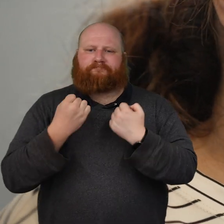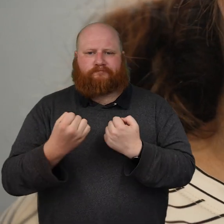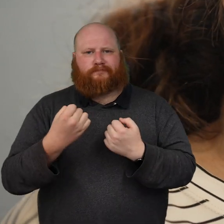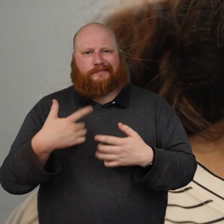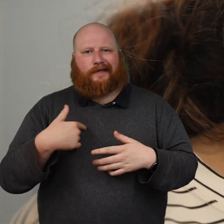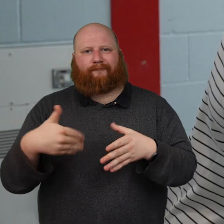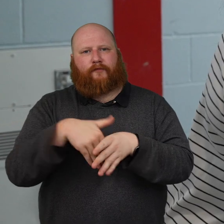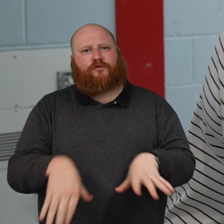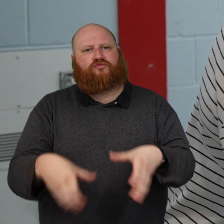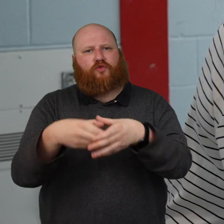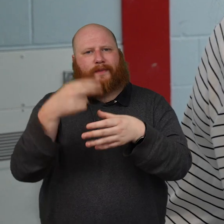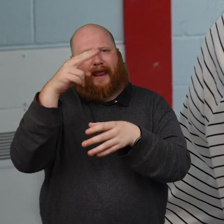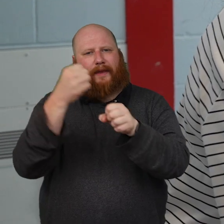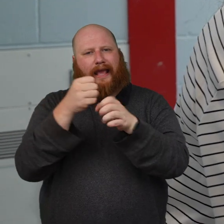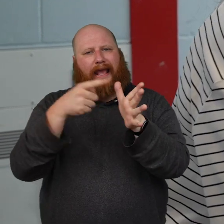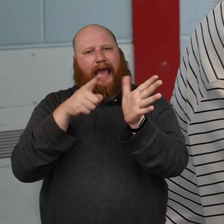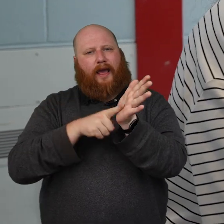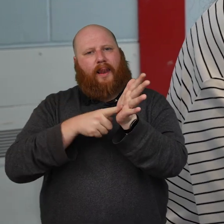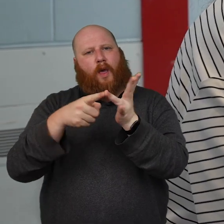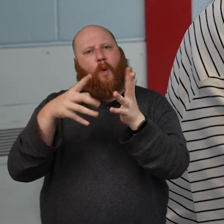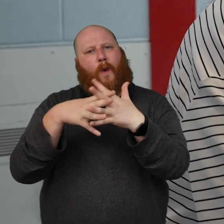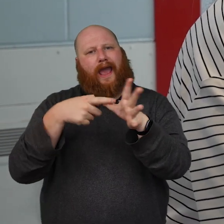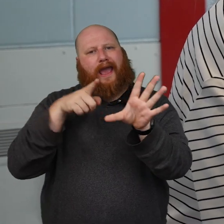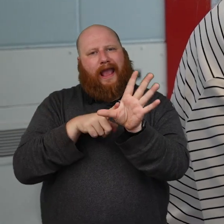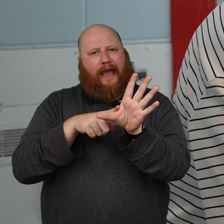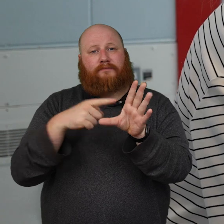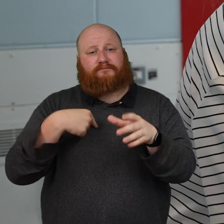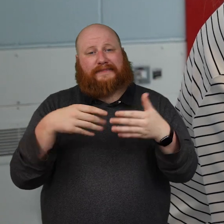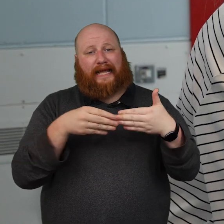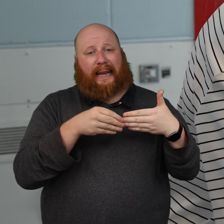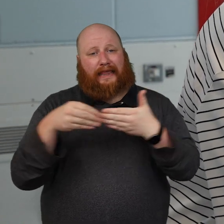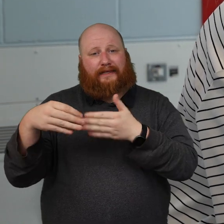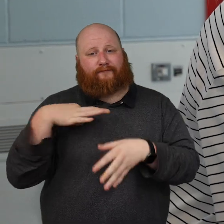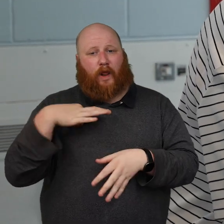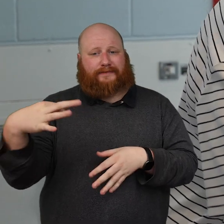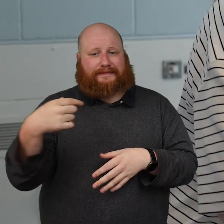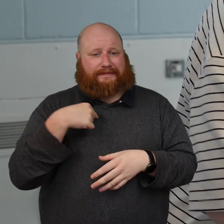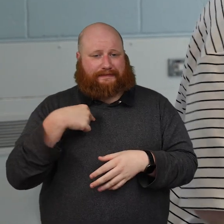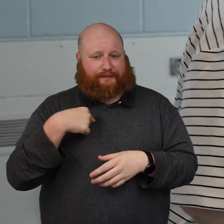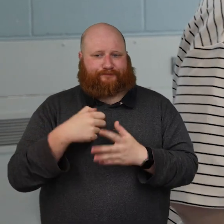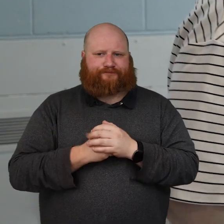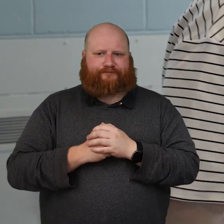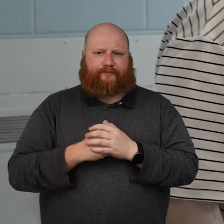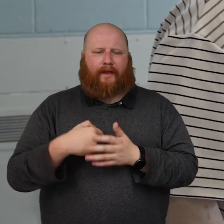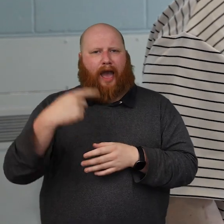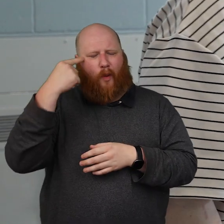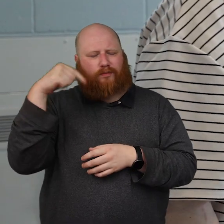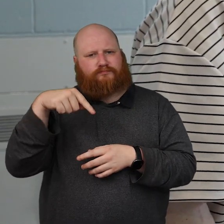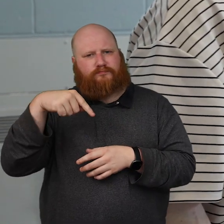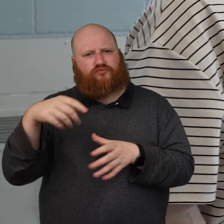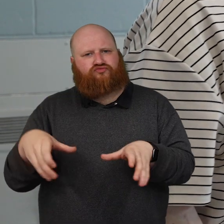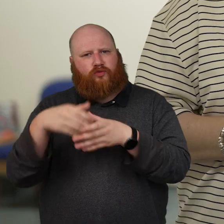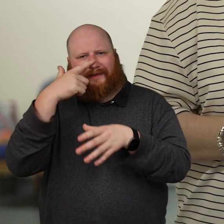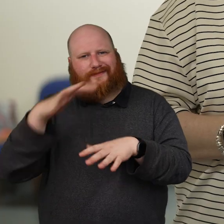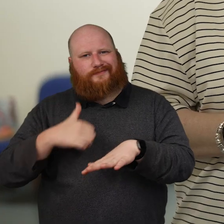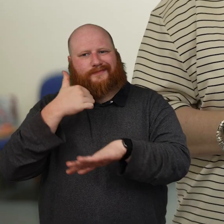outings and I thought I need to use this space to try and see what you know what else can we do and I knew I wanted to do some kind of sport. So I spoke to the rest